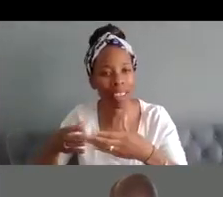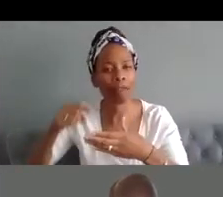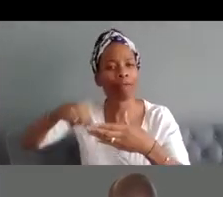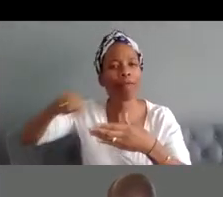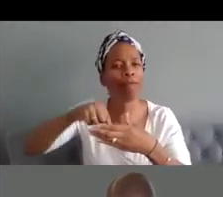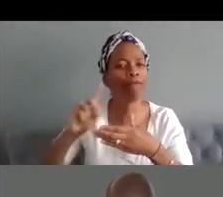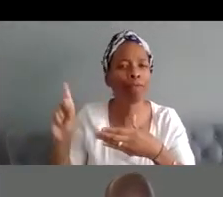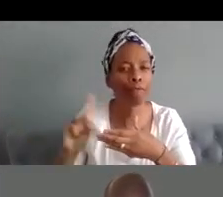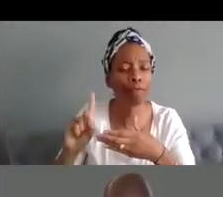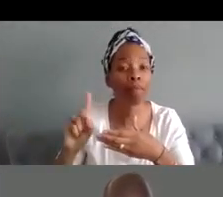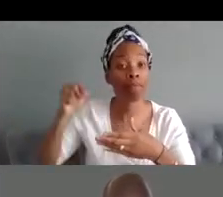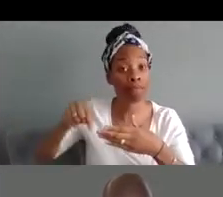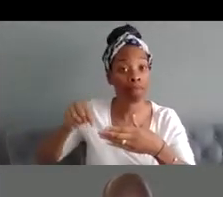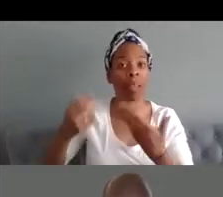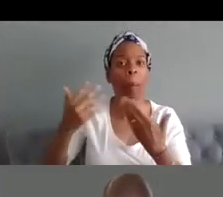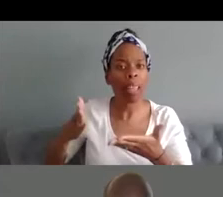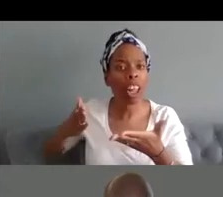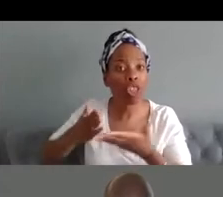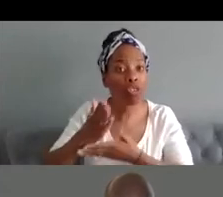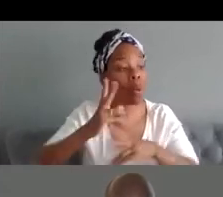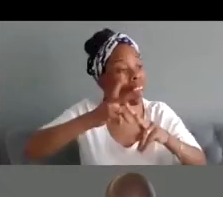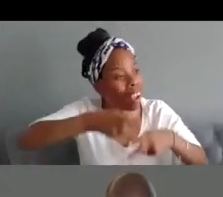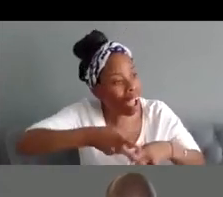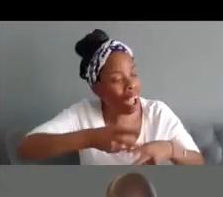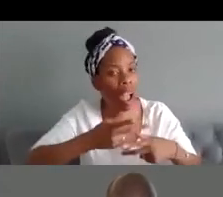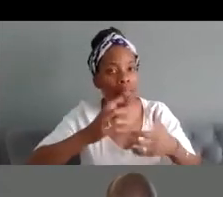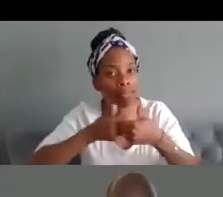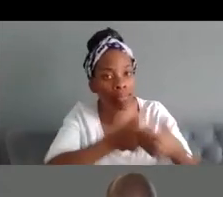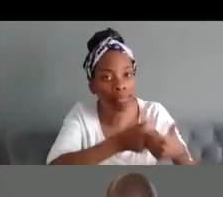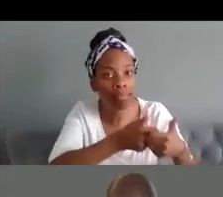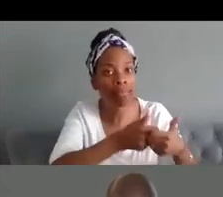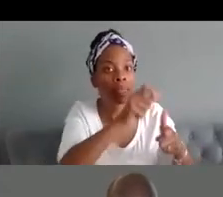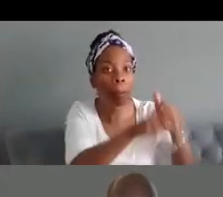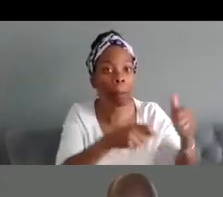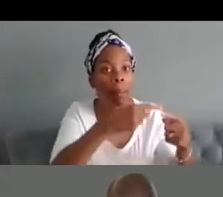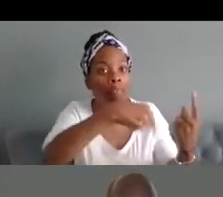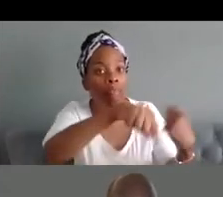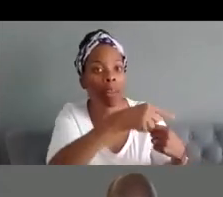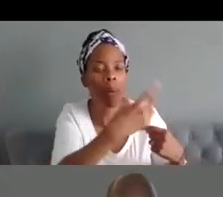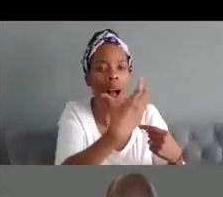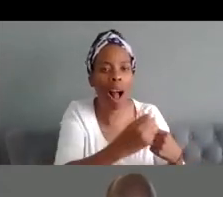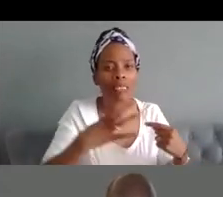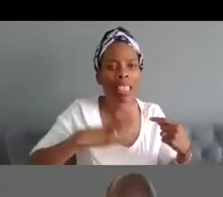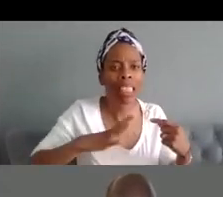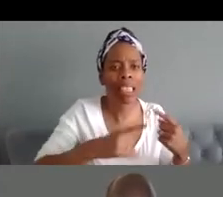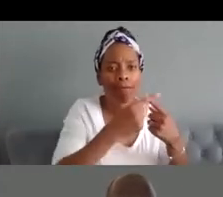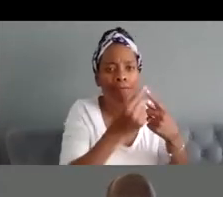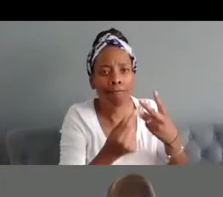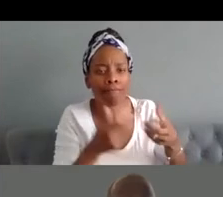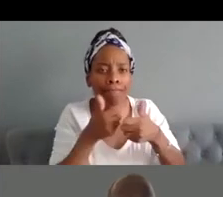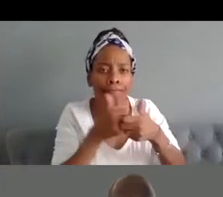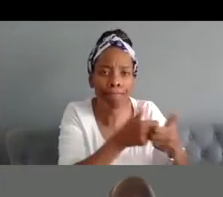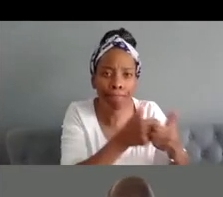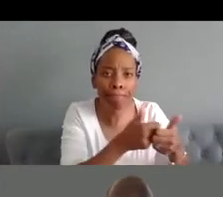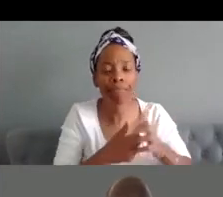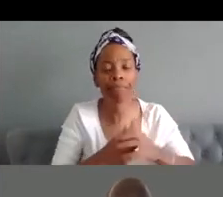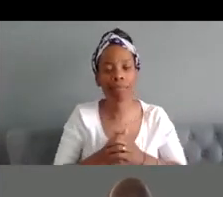who have lived experience of caring for uh those who have complex support needs uh its aims